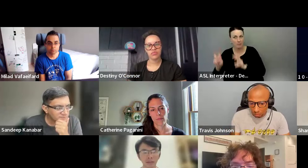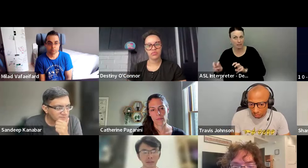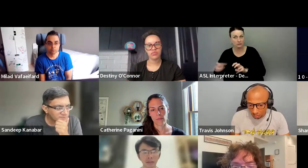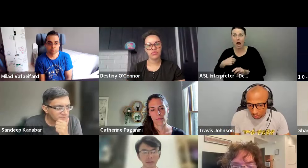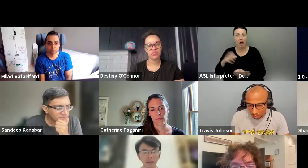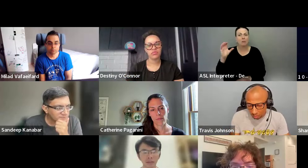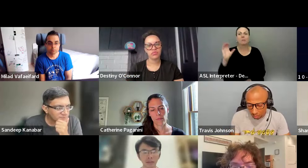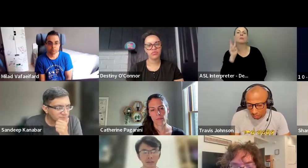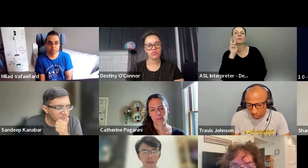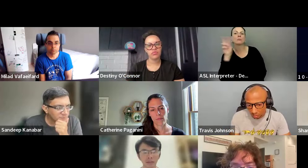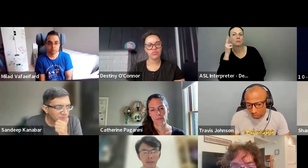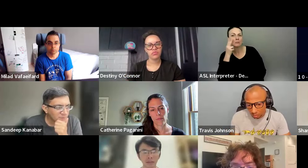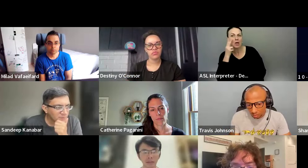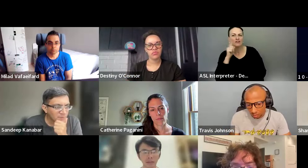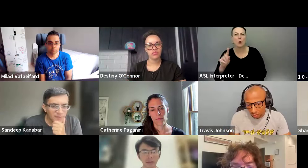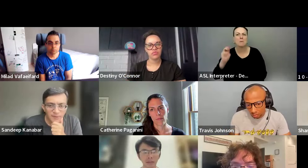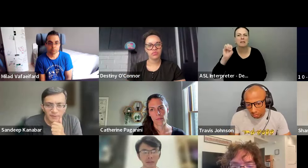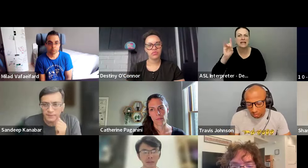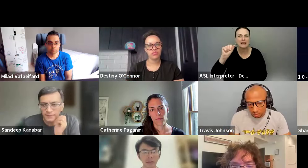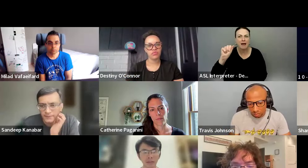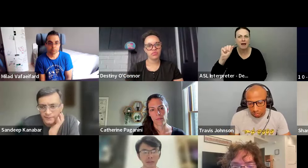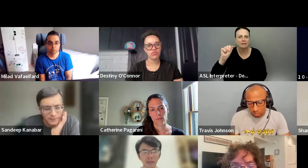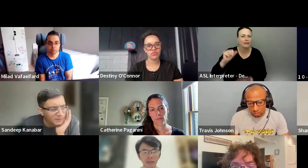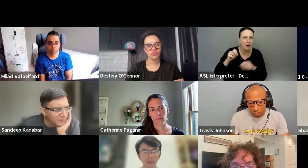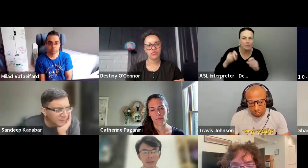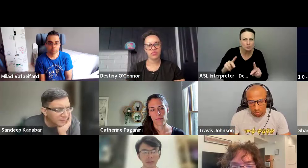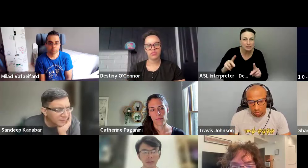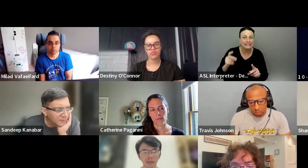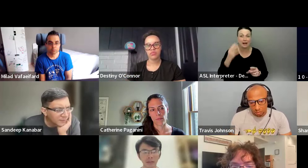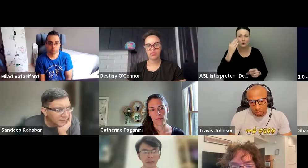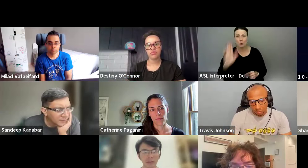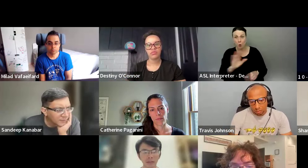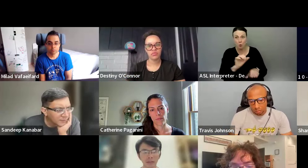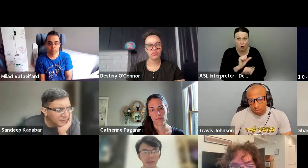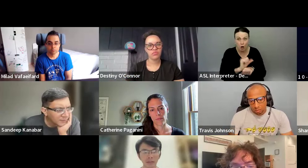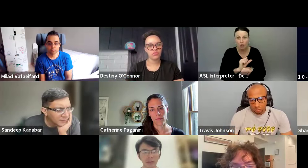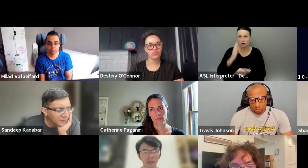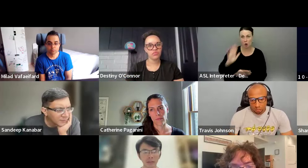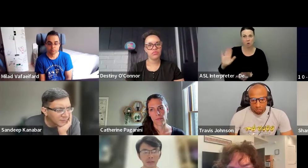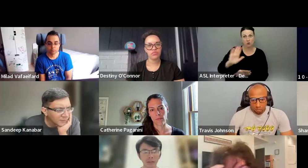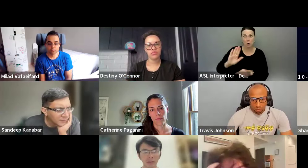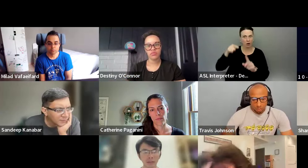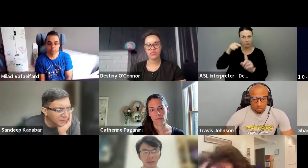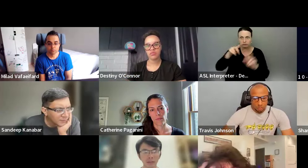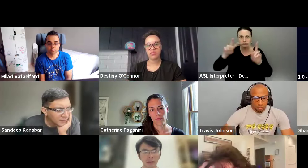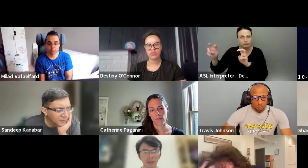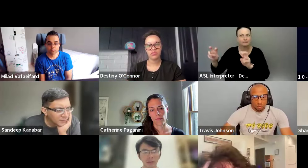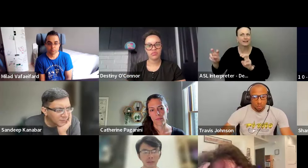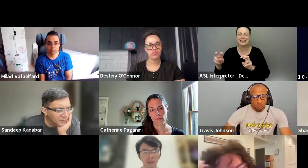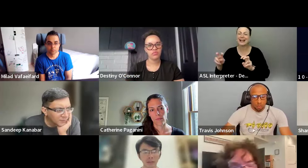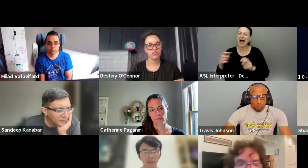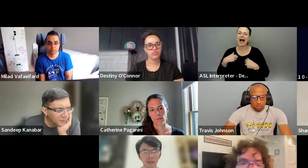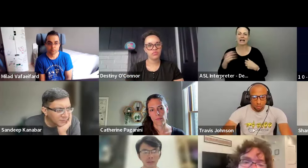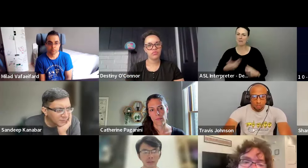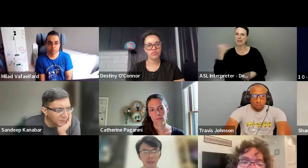opportunities. And the more I know about the work you all are doing or what you'd like to talk about, the more I can do a better job kind of scanning